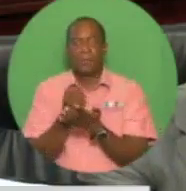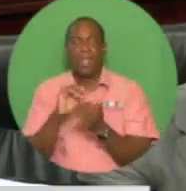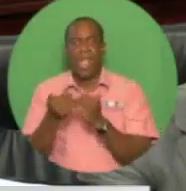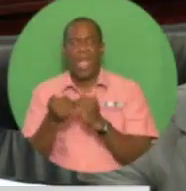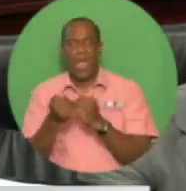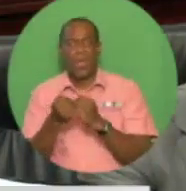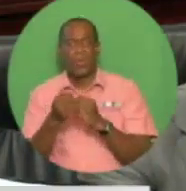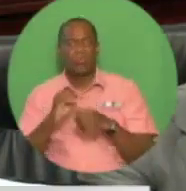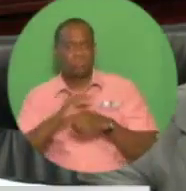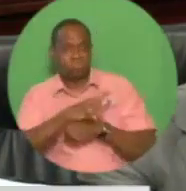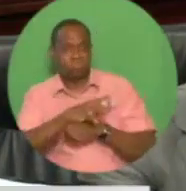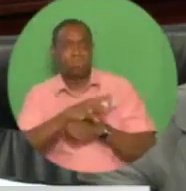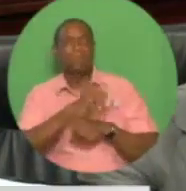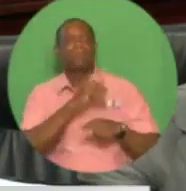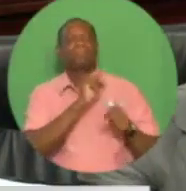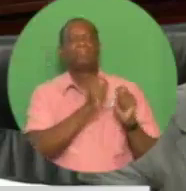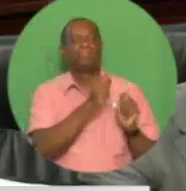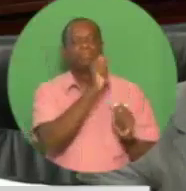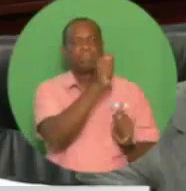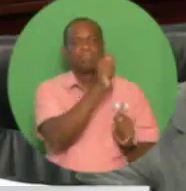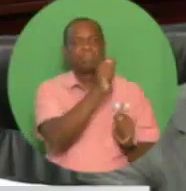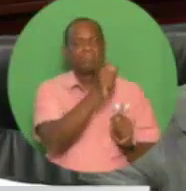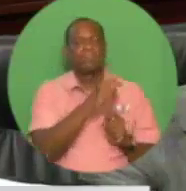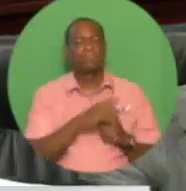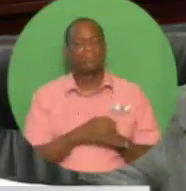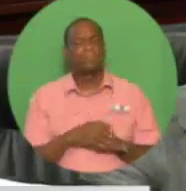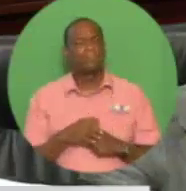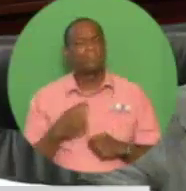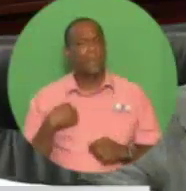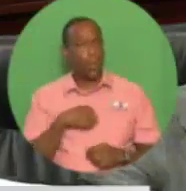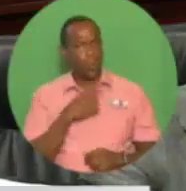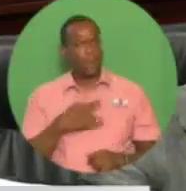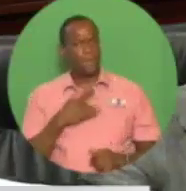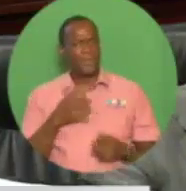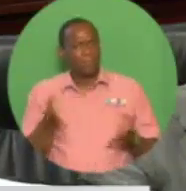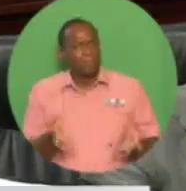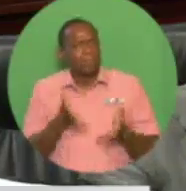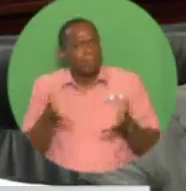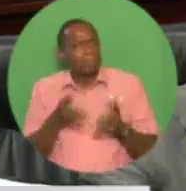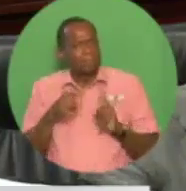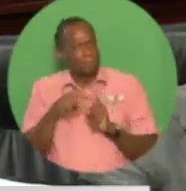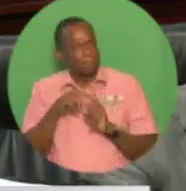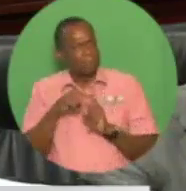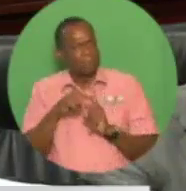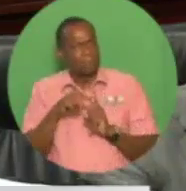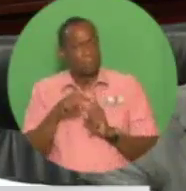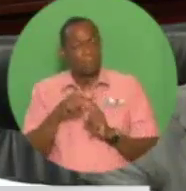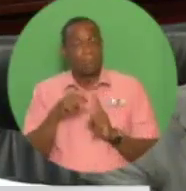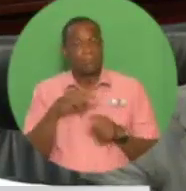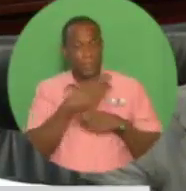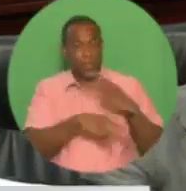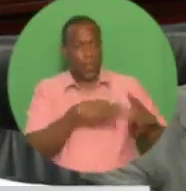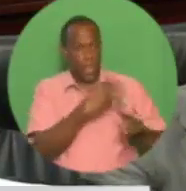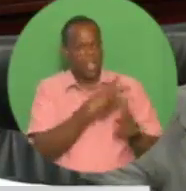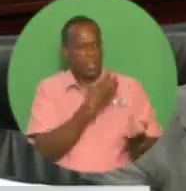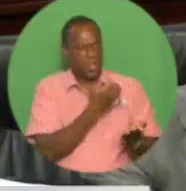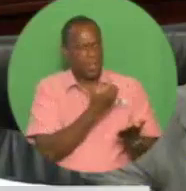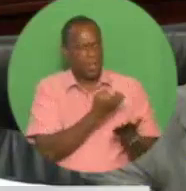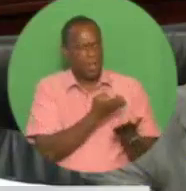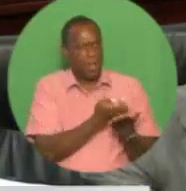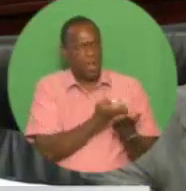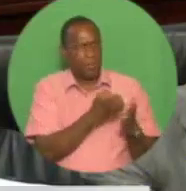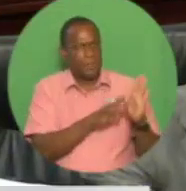Indeed, we are encouraged by the strengthening of the global economic recovery as well as with the outlook for the next two years.